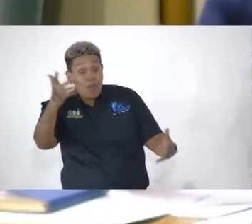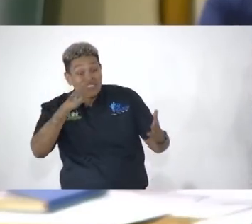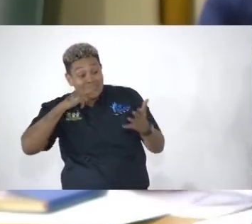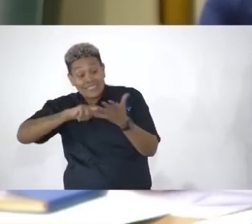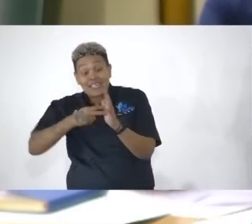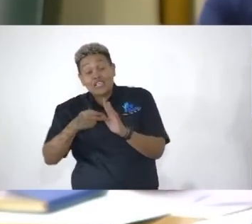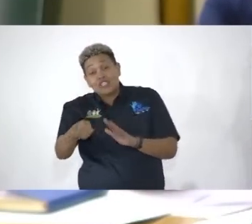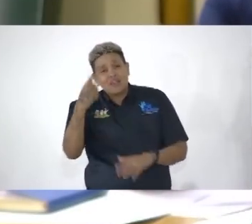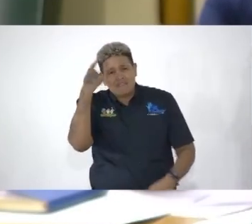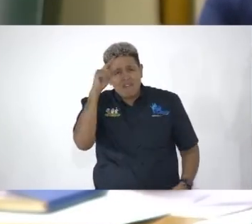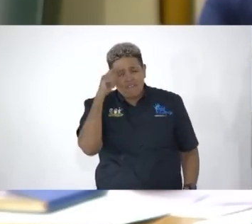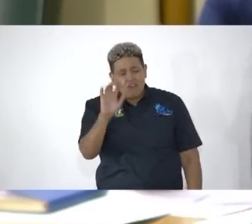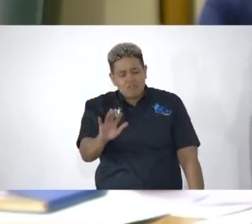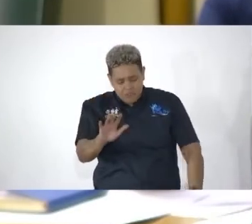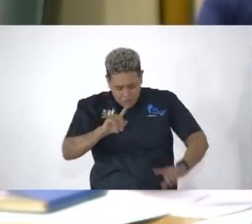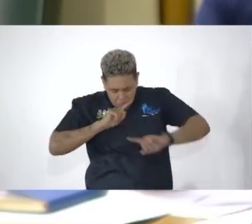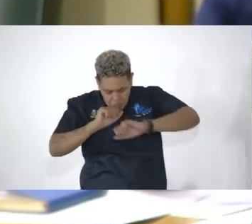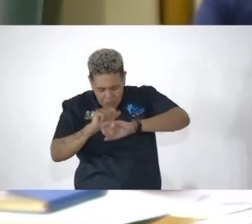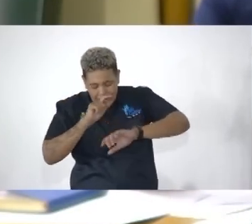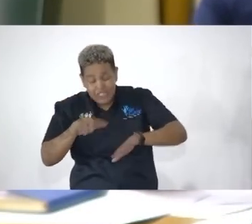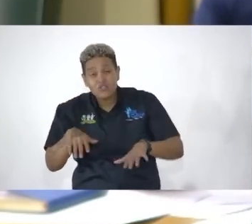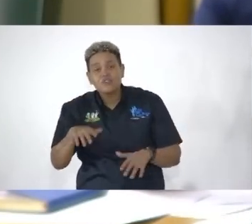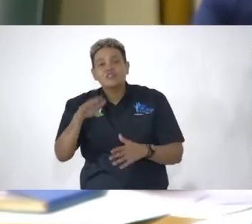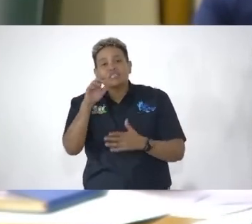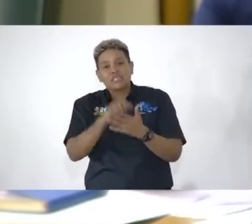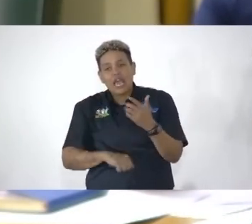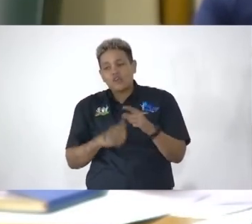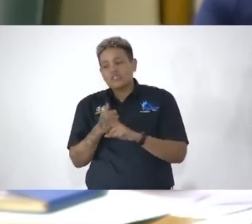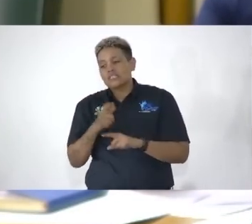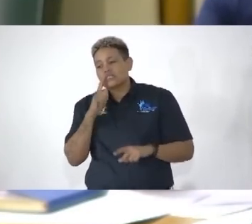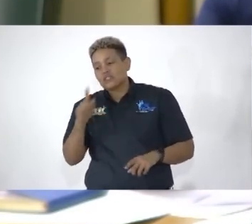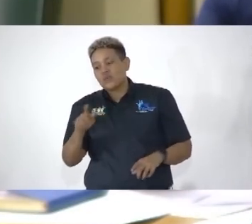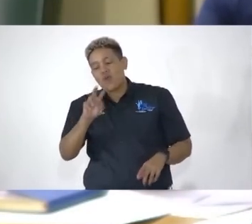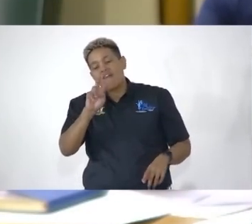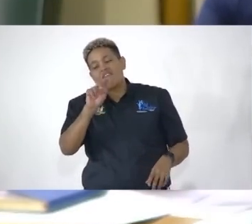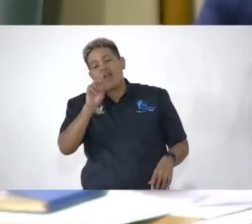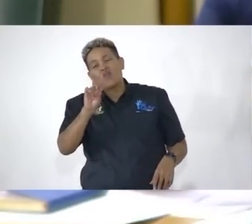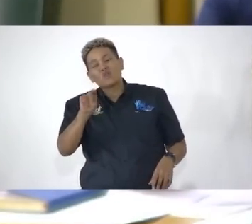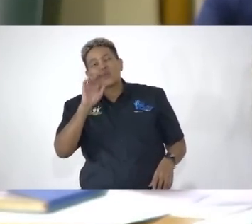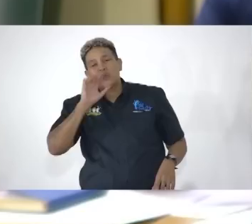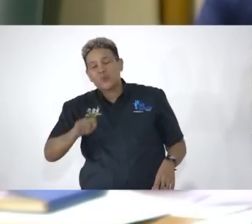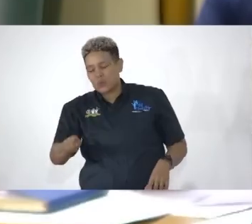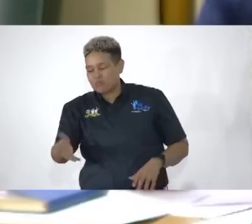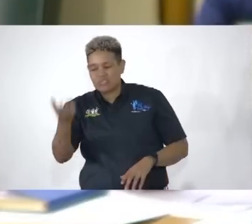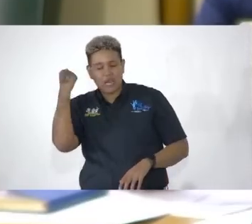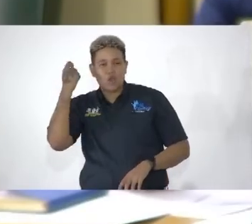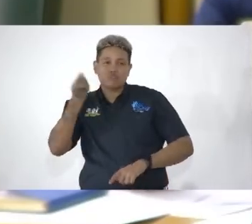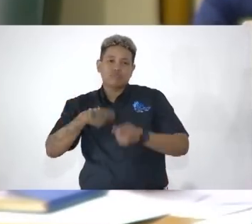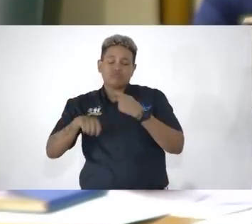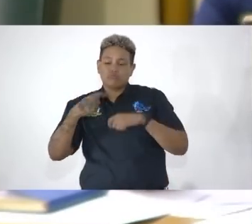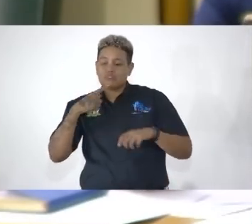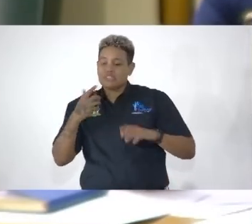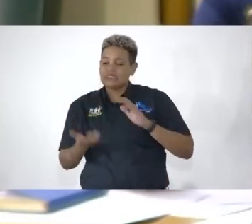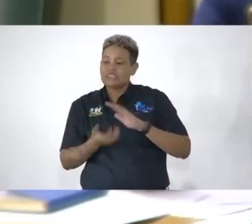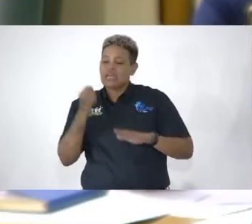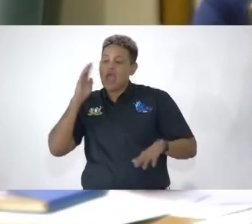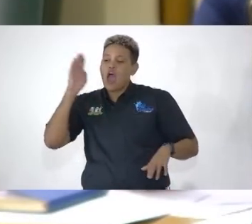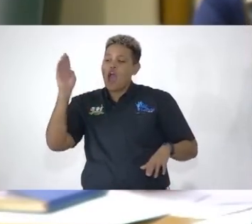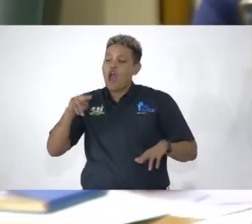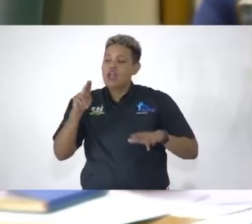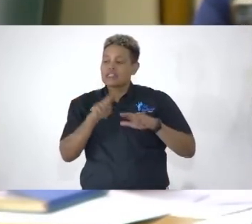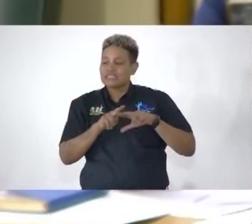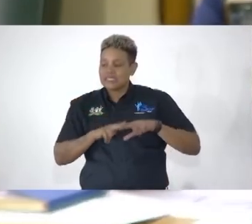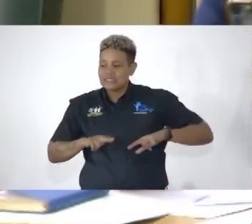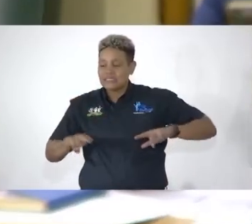intention is, is to take out the obsolete velodrome that's there, to take out all the seats in the